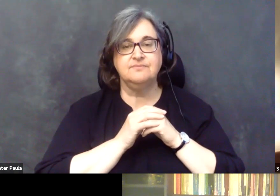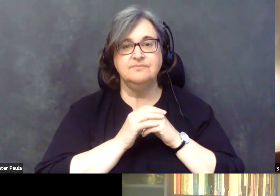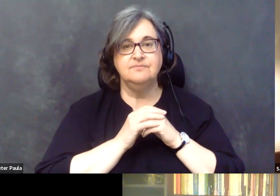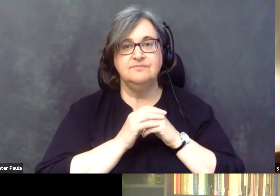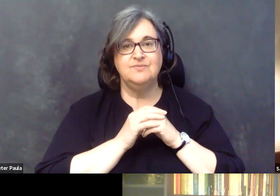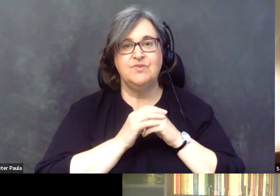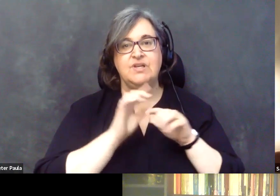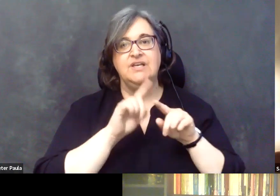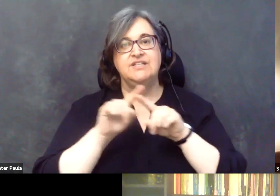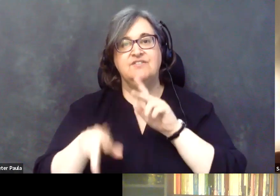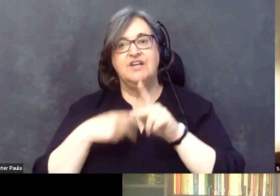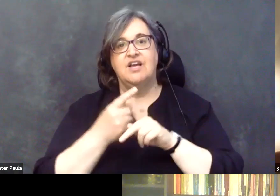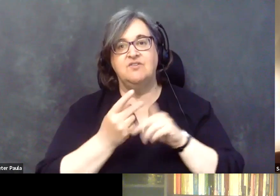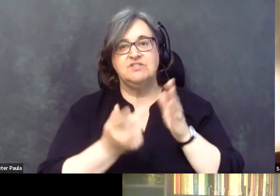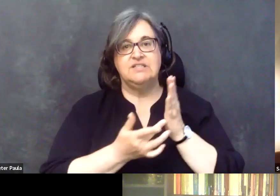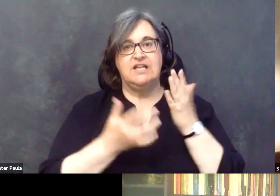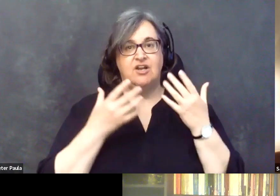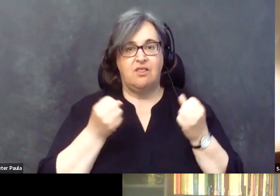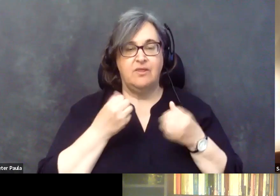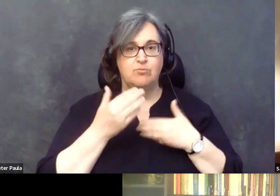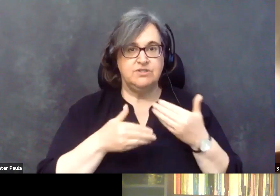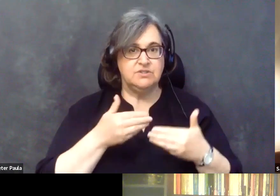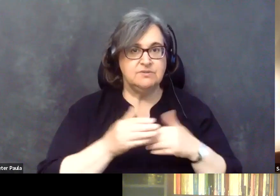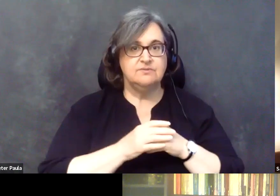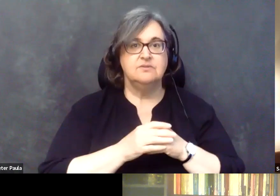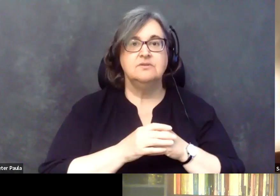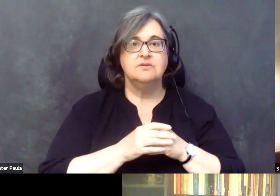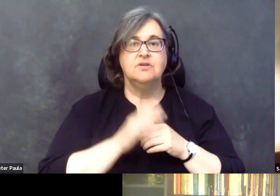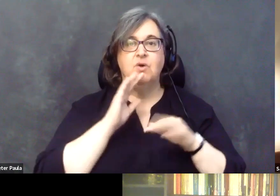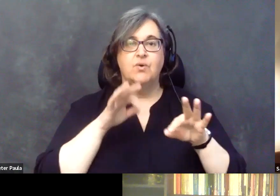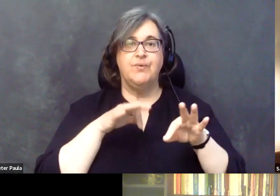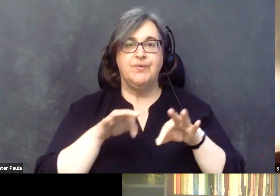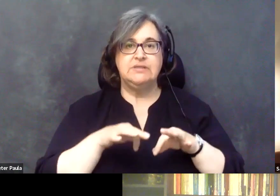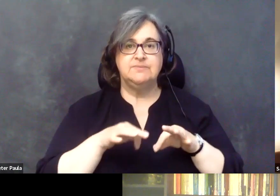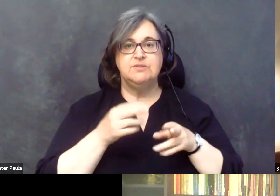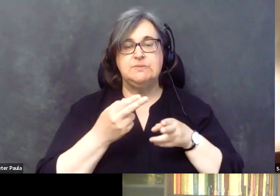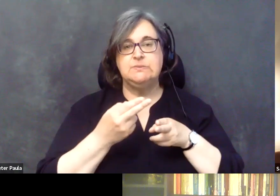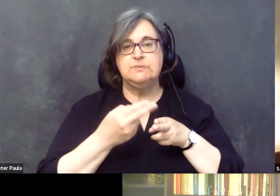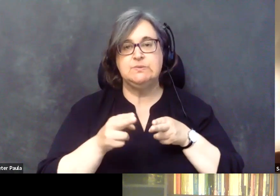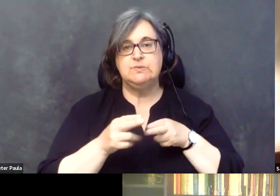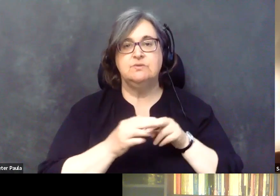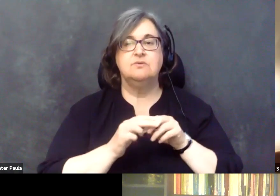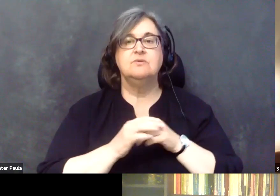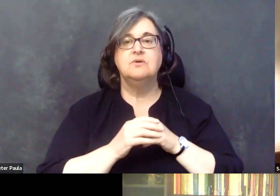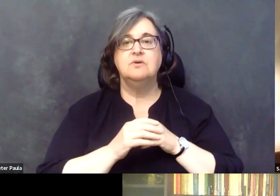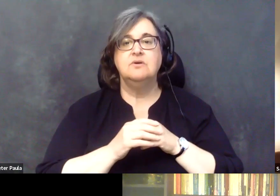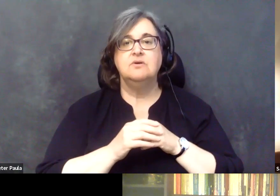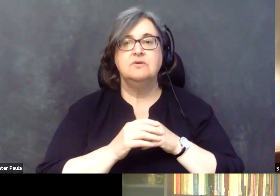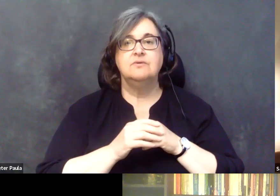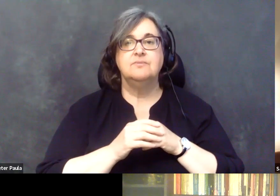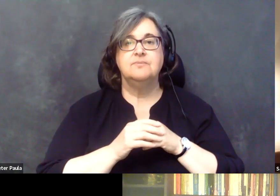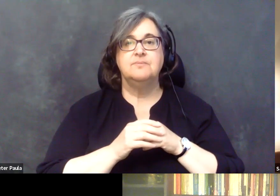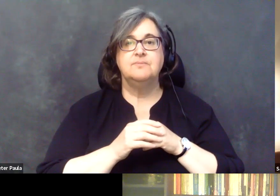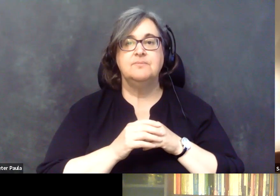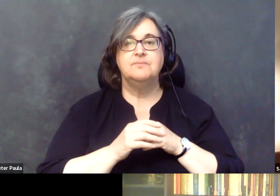different kinds of telehealth procedures. so just to go over it very shortly for health, for